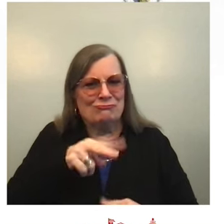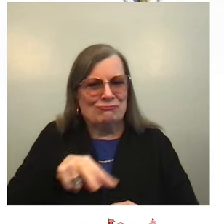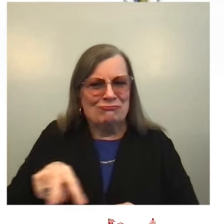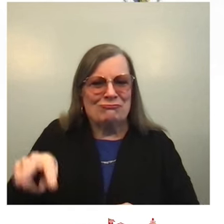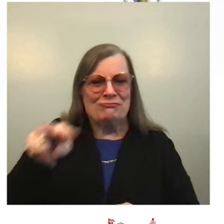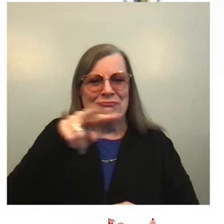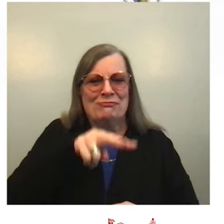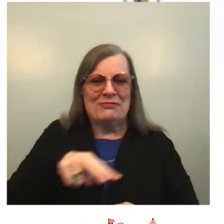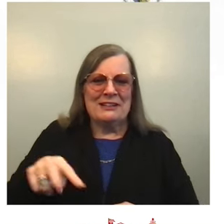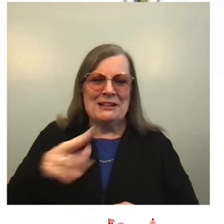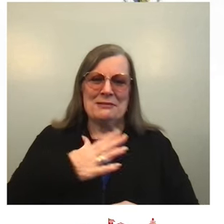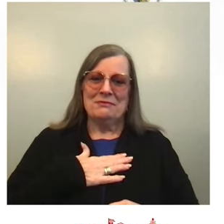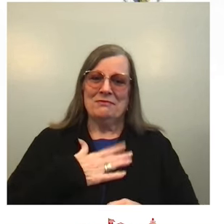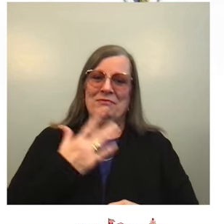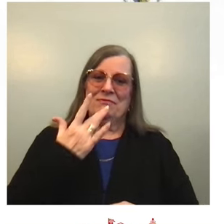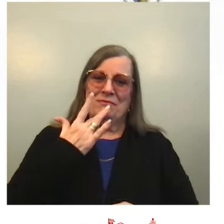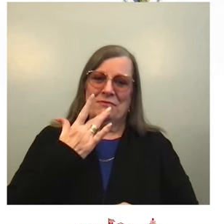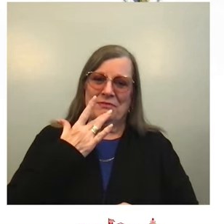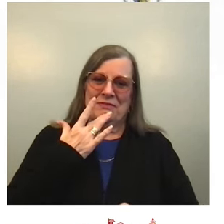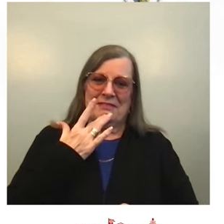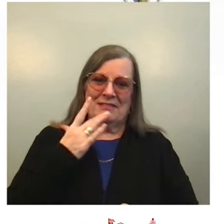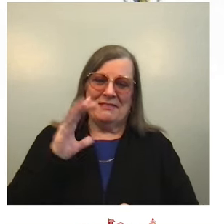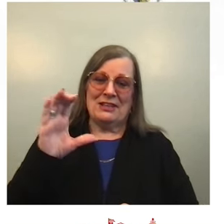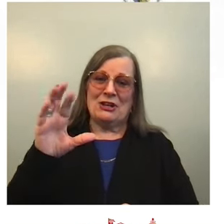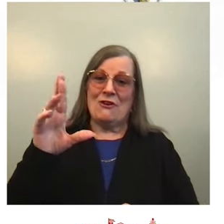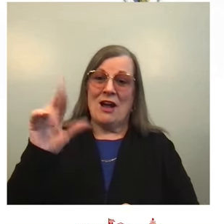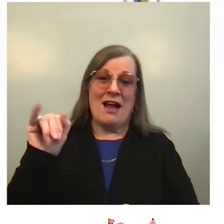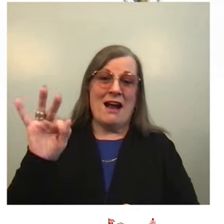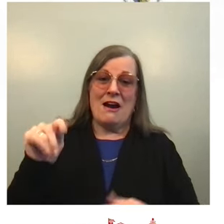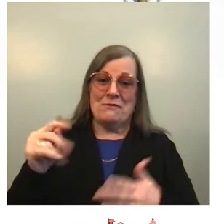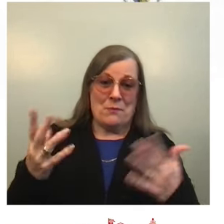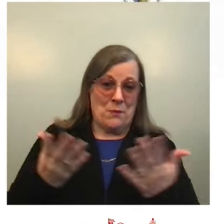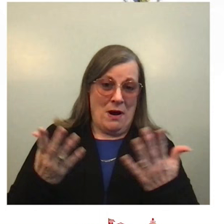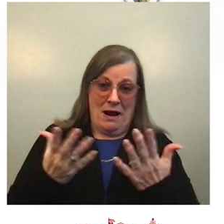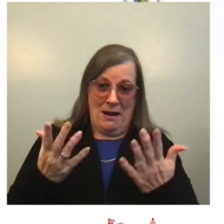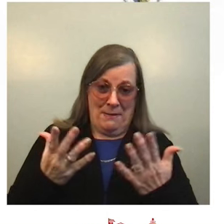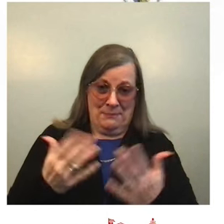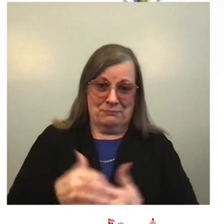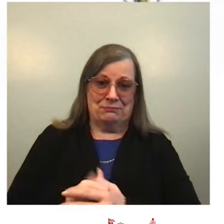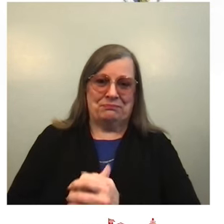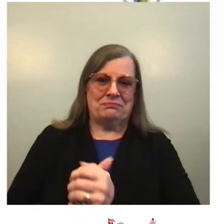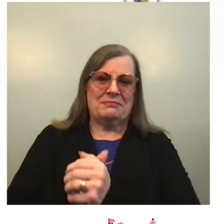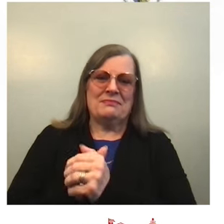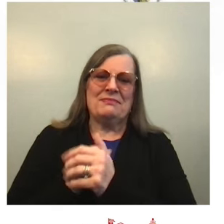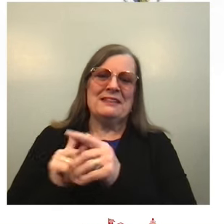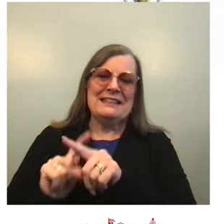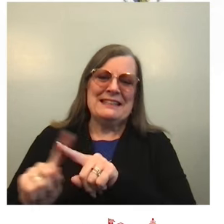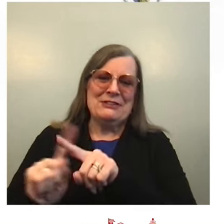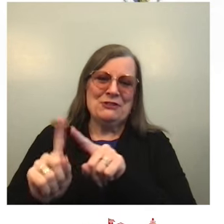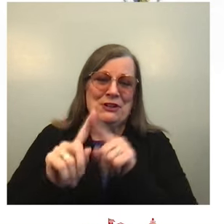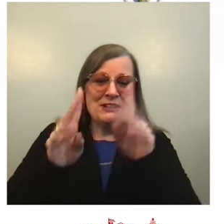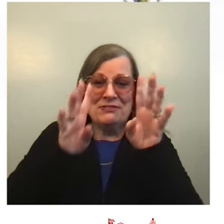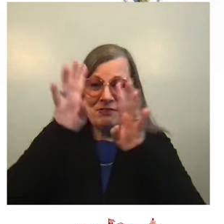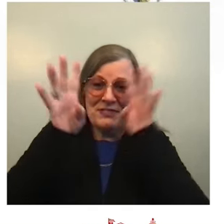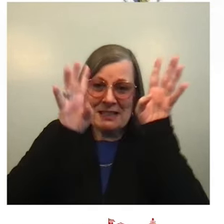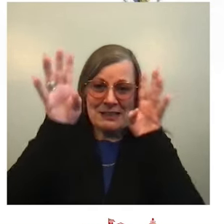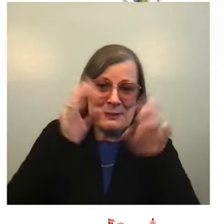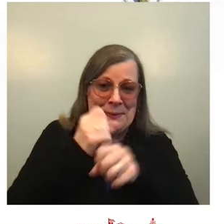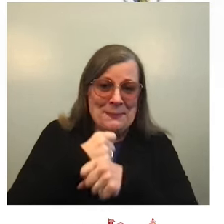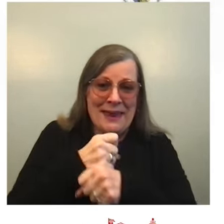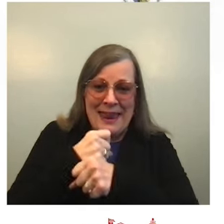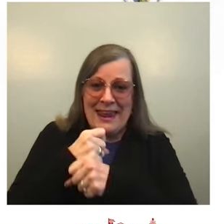reminding guests of the limitless reaches of their imaginations. And to honor our military